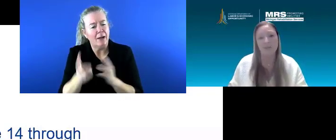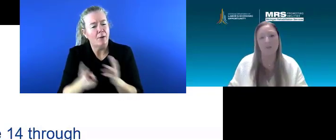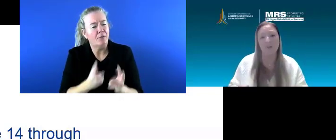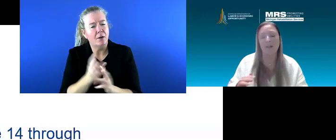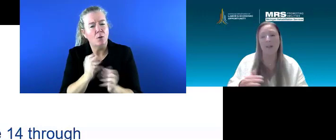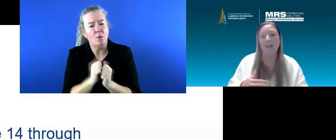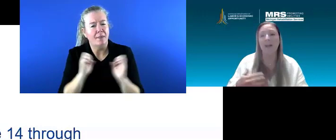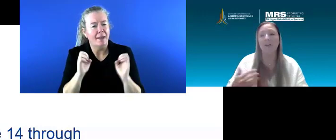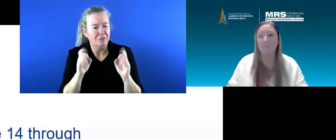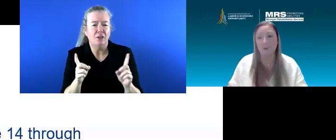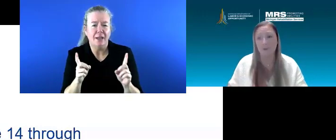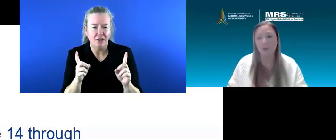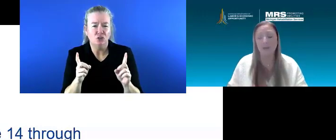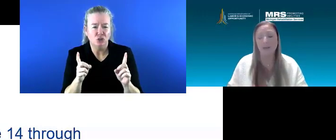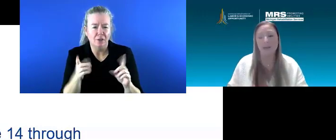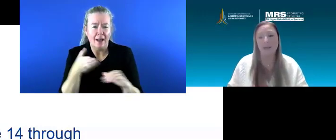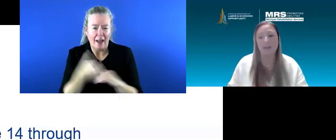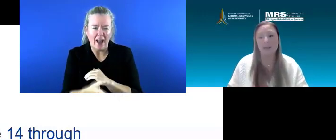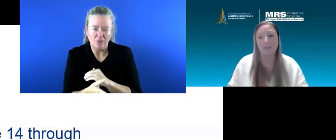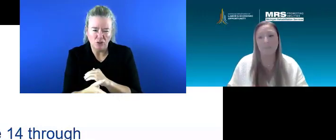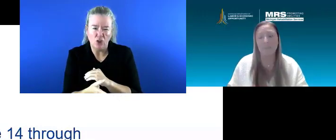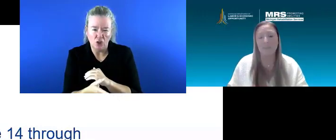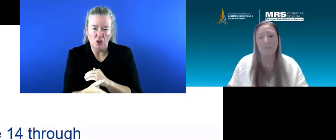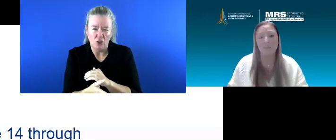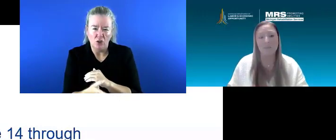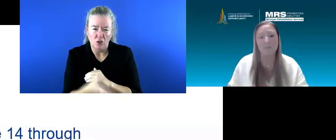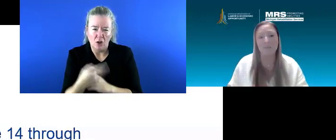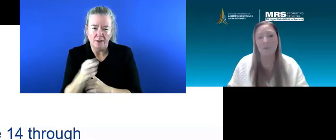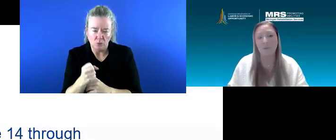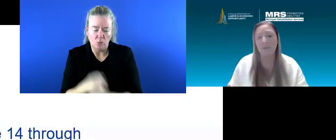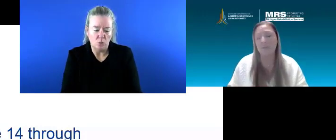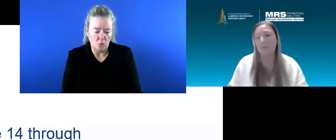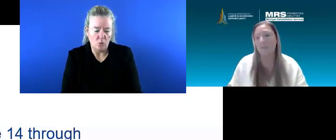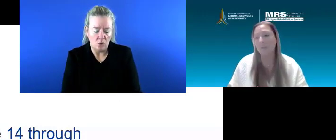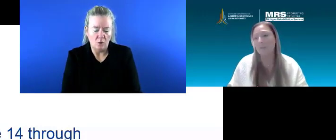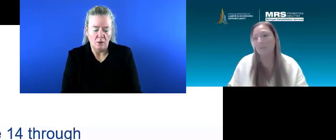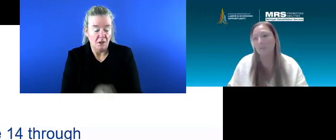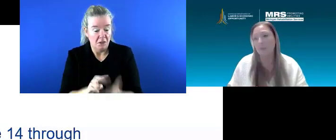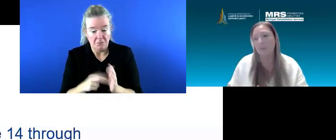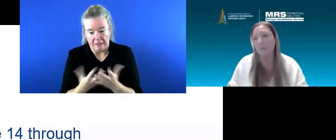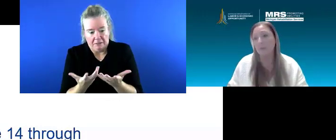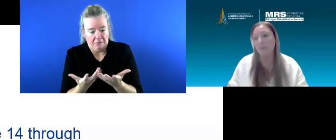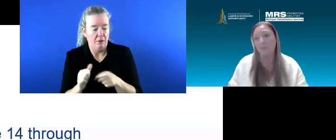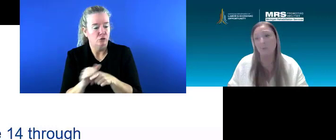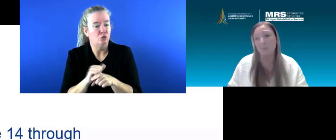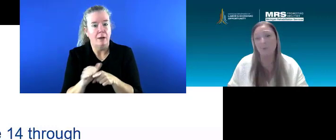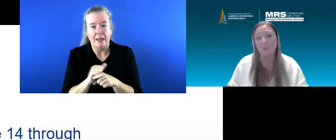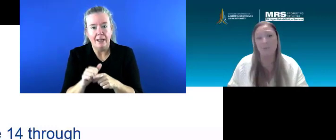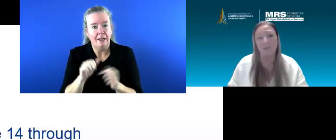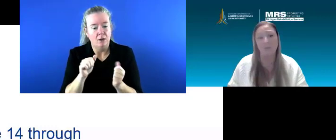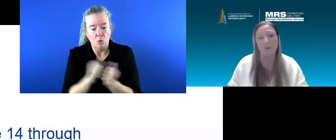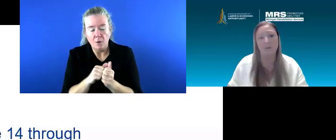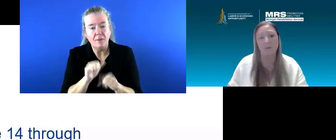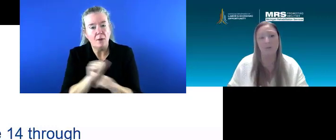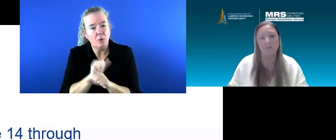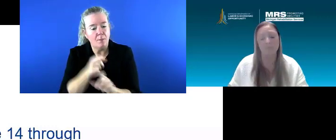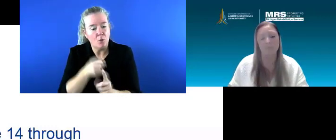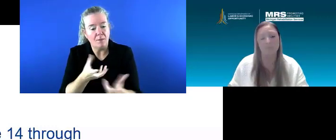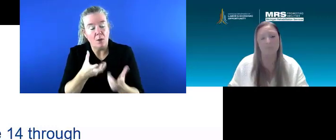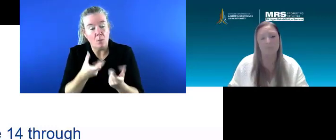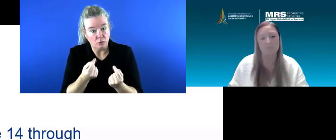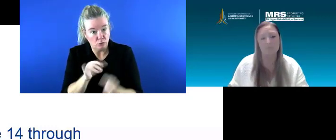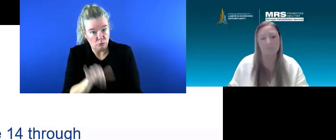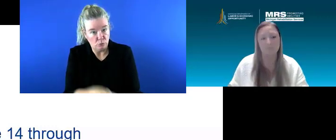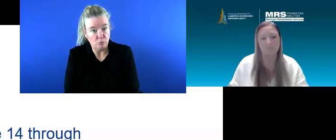education after and being able to be trained in the the employment goal that they want to do.